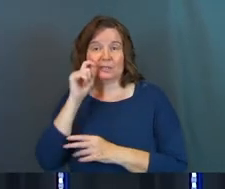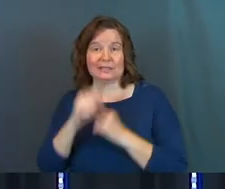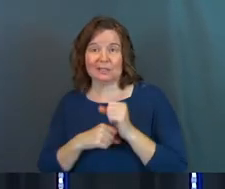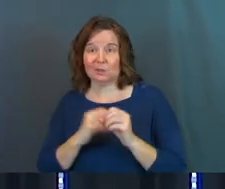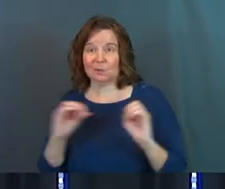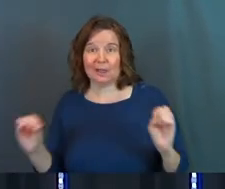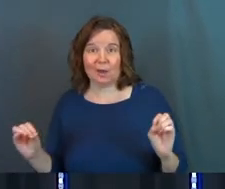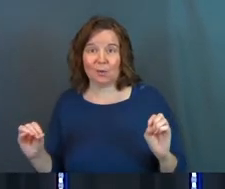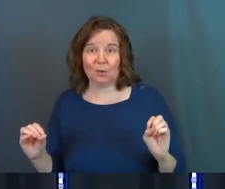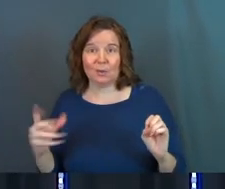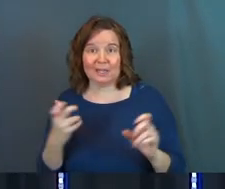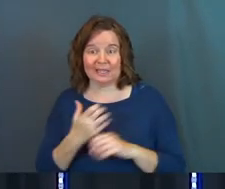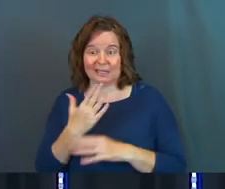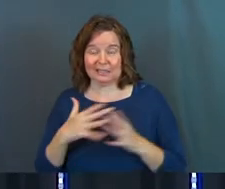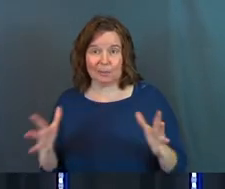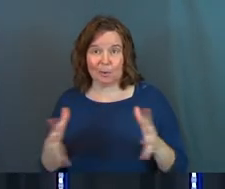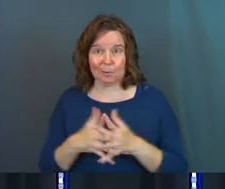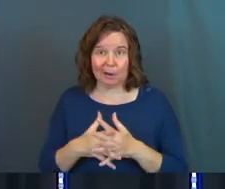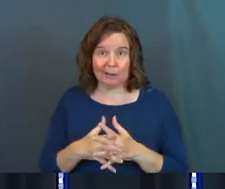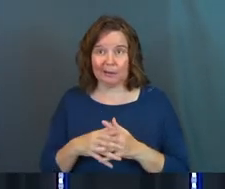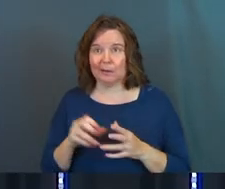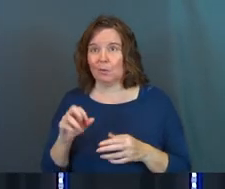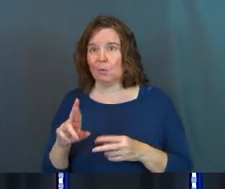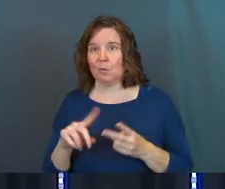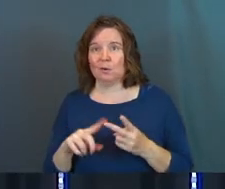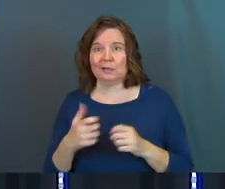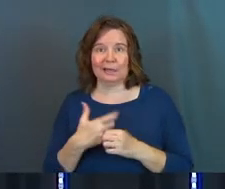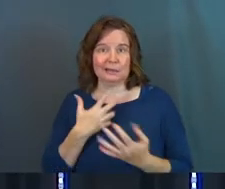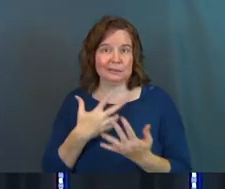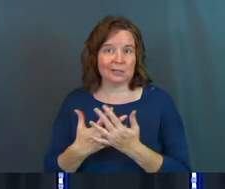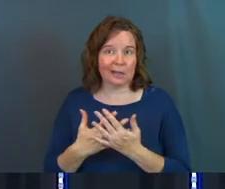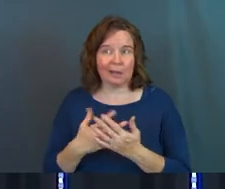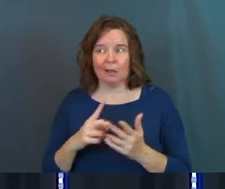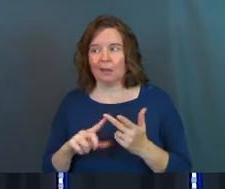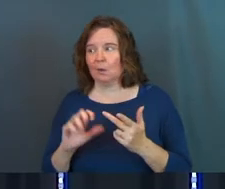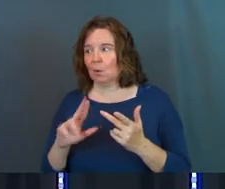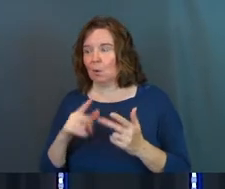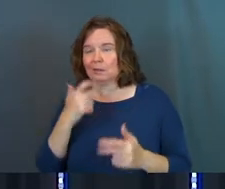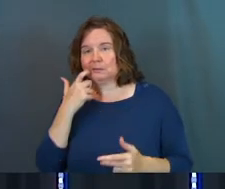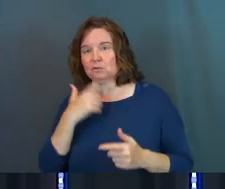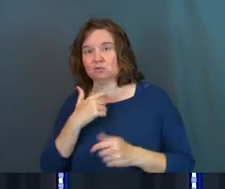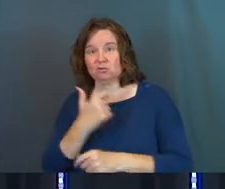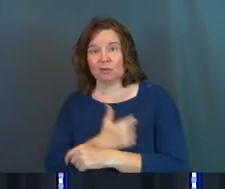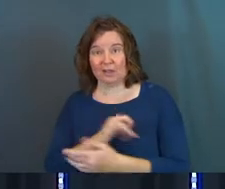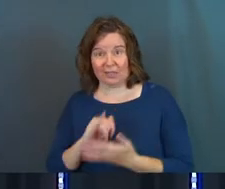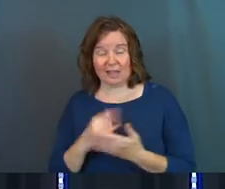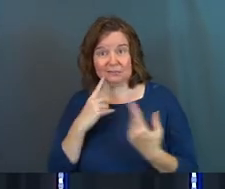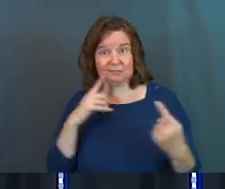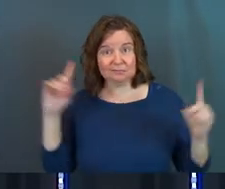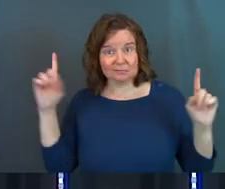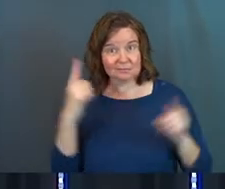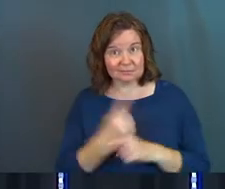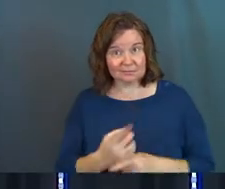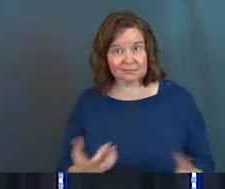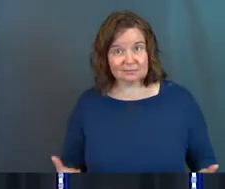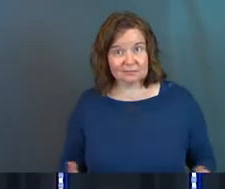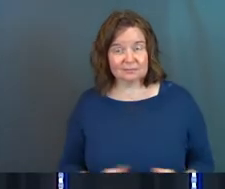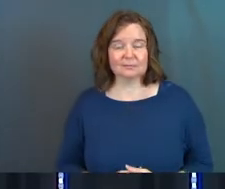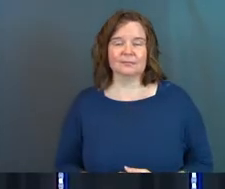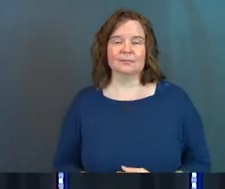teen years without getting somebody pregnant or getting in jail or getting addicted to drugs, isn't that what it's all about?